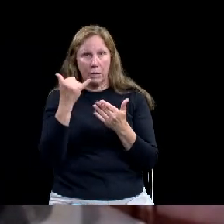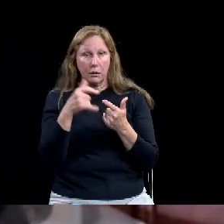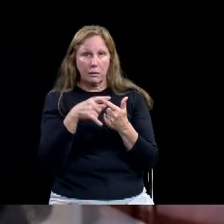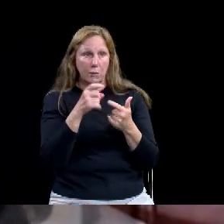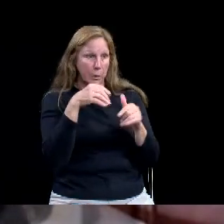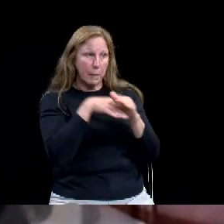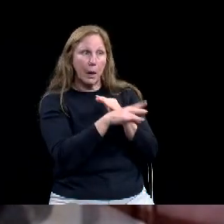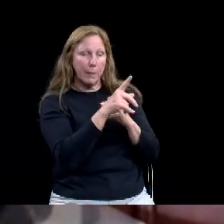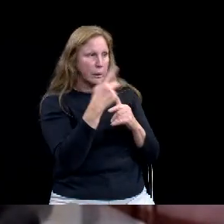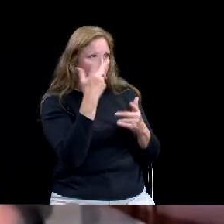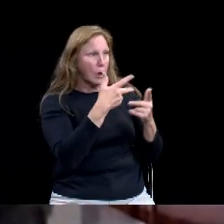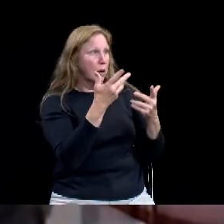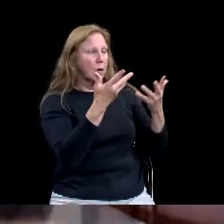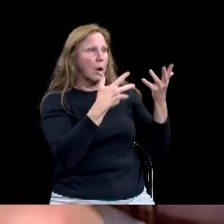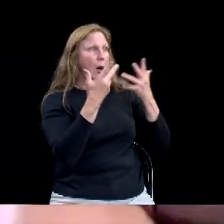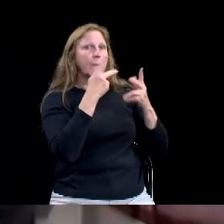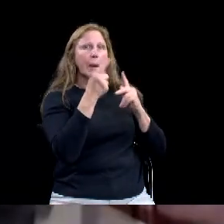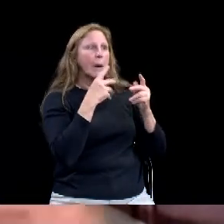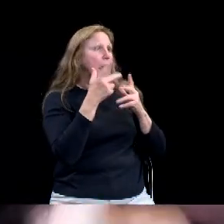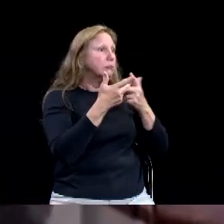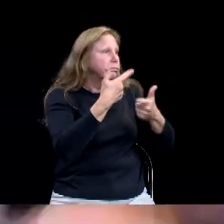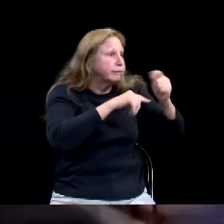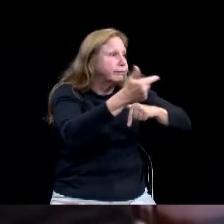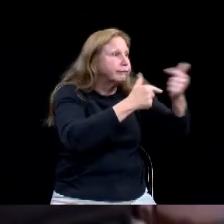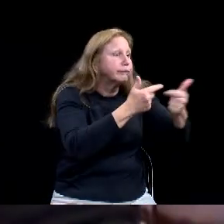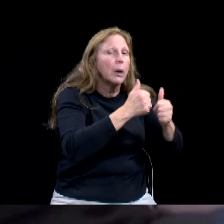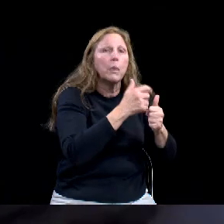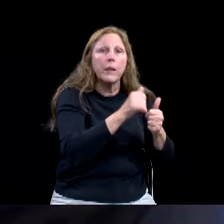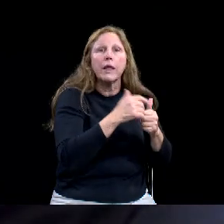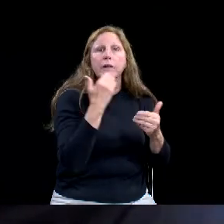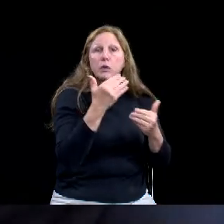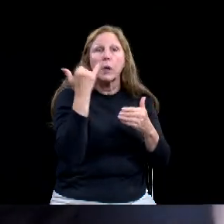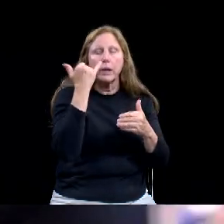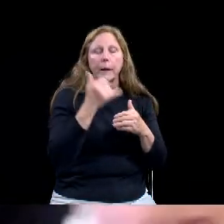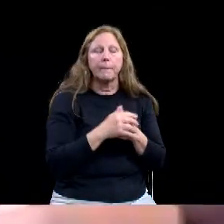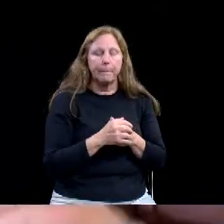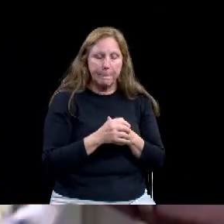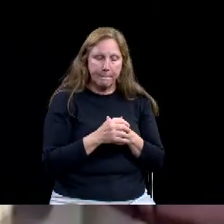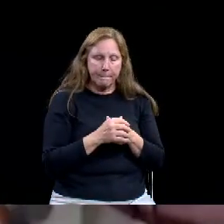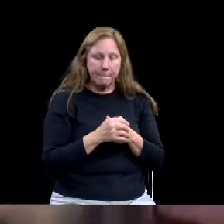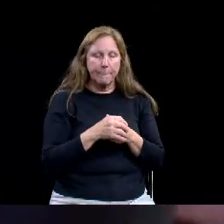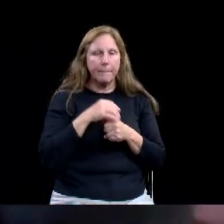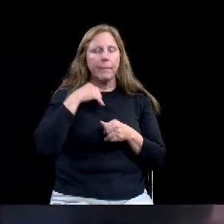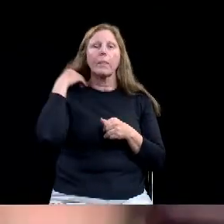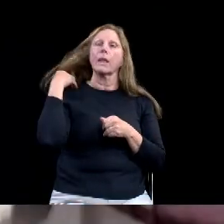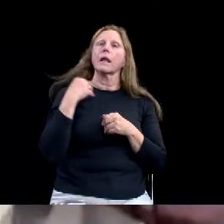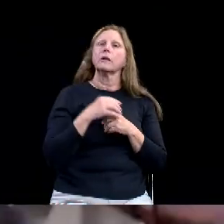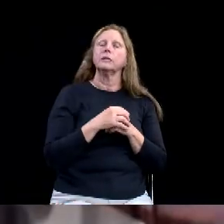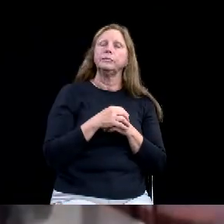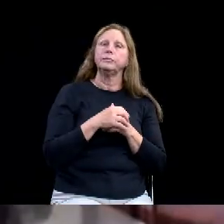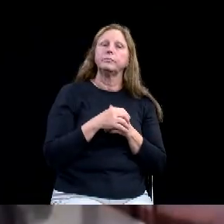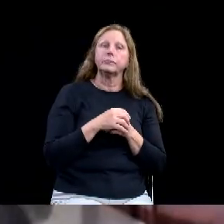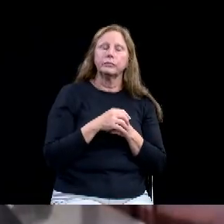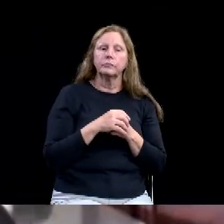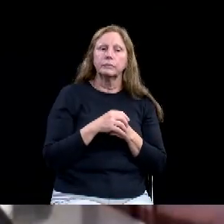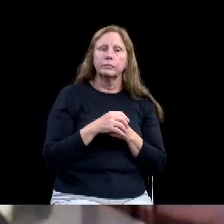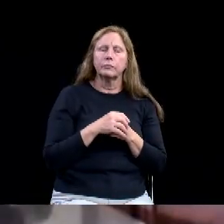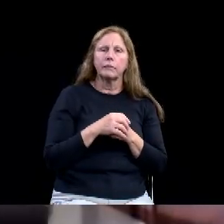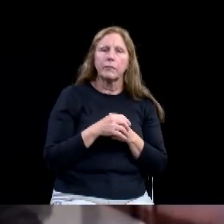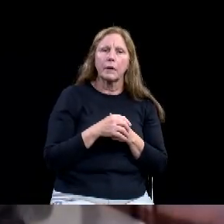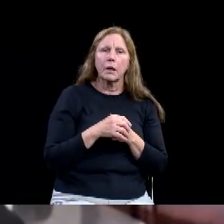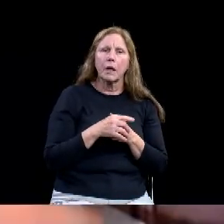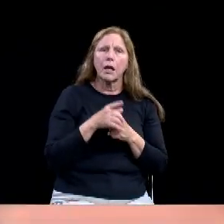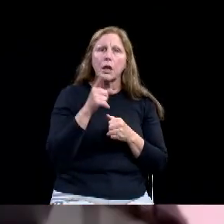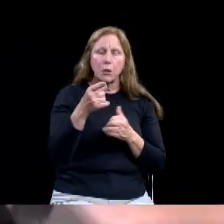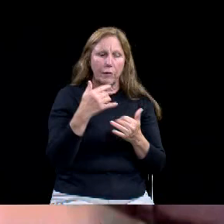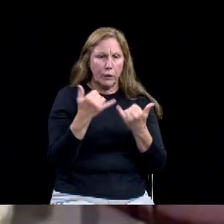uh, you've got to update content. I get that. And we've had the same issue with the zoo, uh, a couple of years ago where we, we did get some bonding